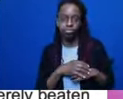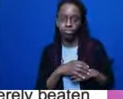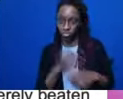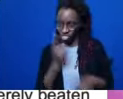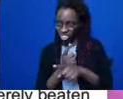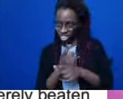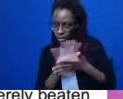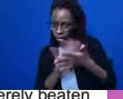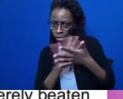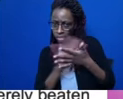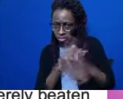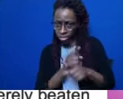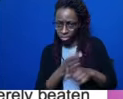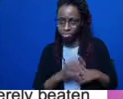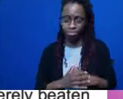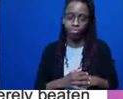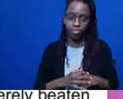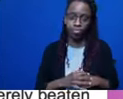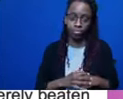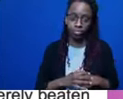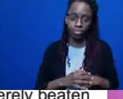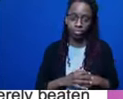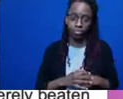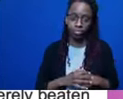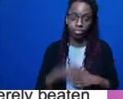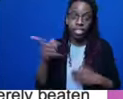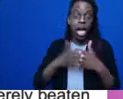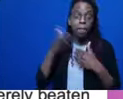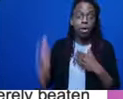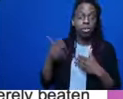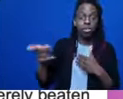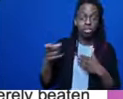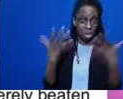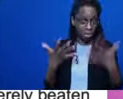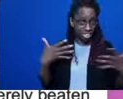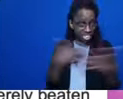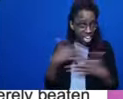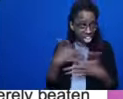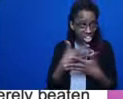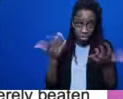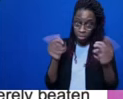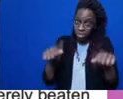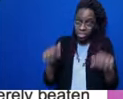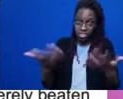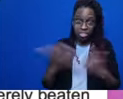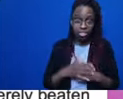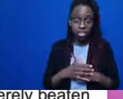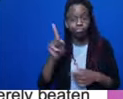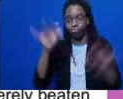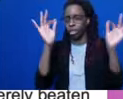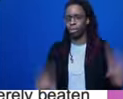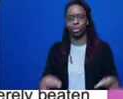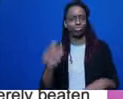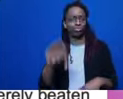Neighbors might have been scared. That's possible. Absolutely. It's scary if somebody's brandishing a gun and abusing their